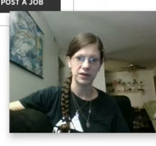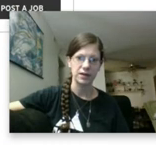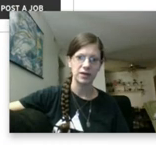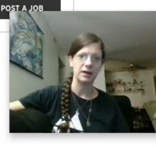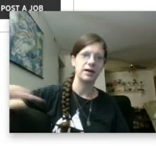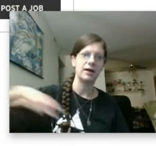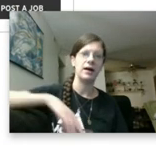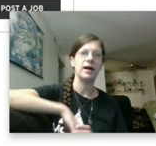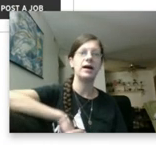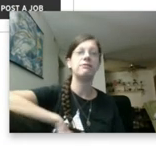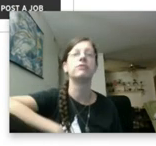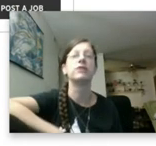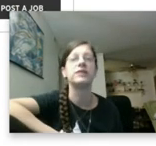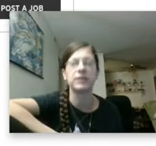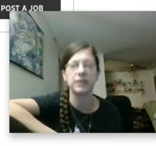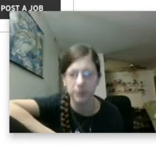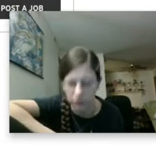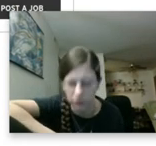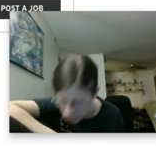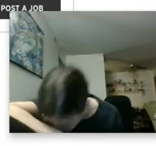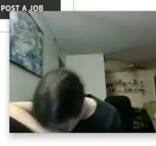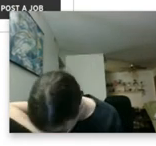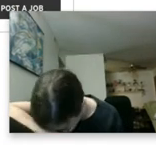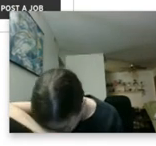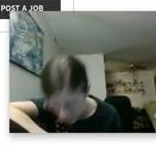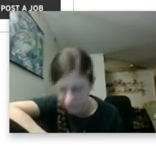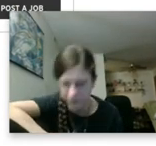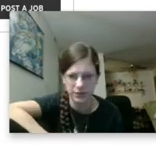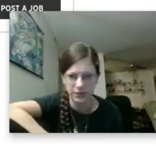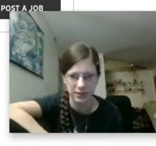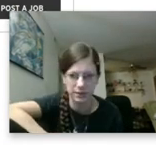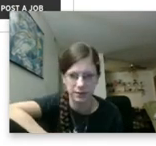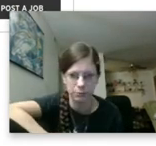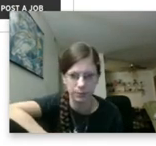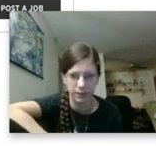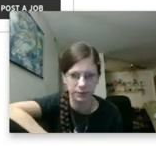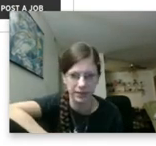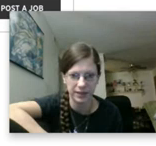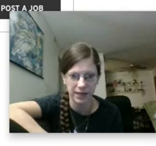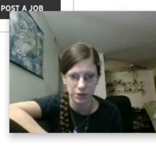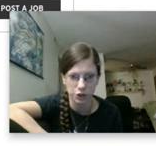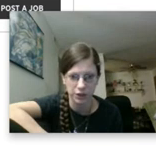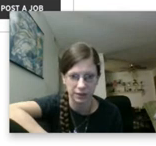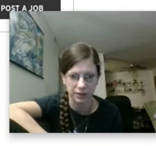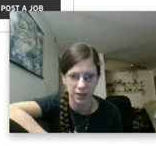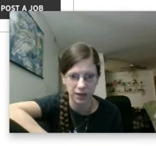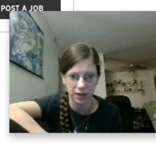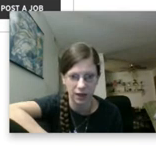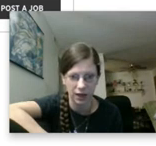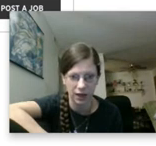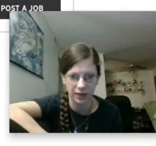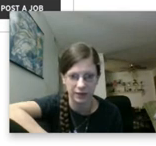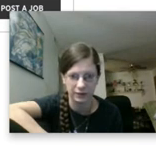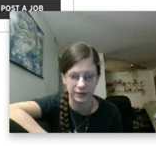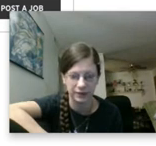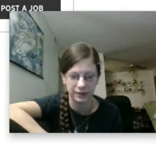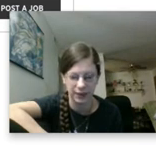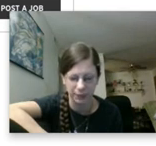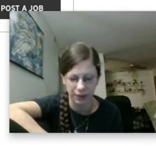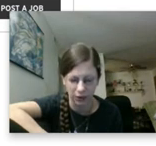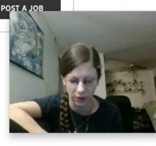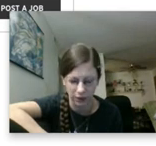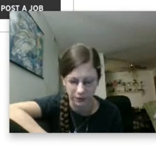Every single, oh my god, every single publication, god